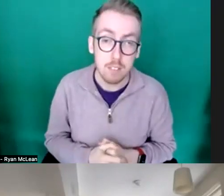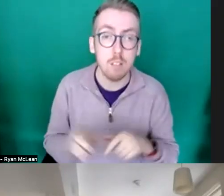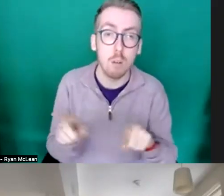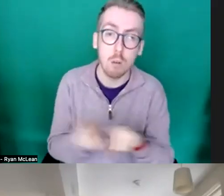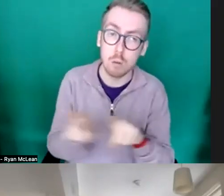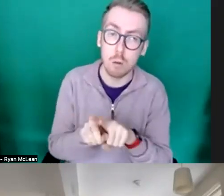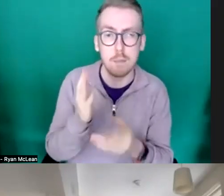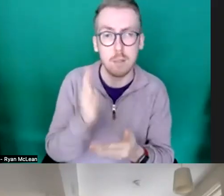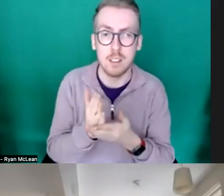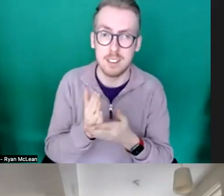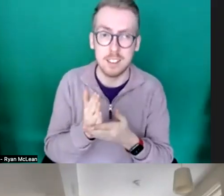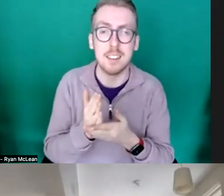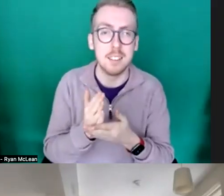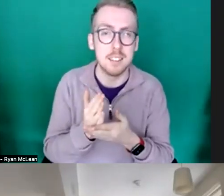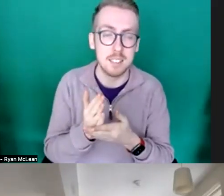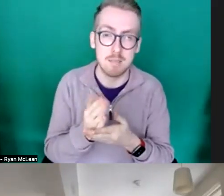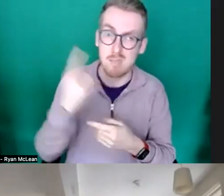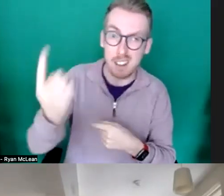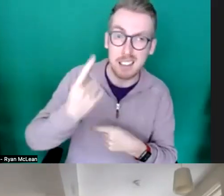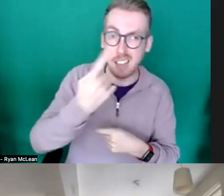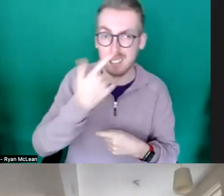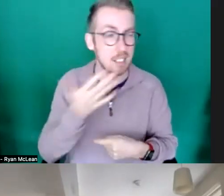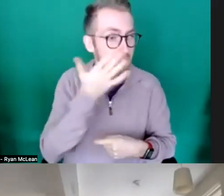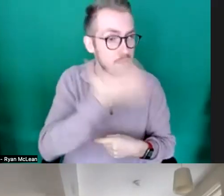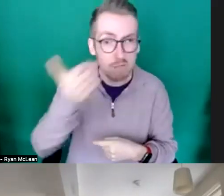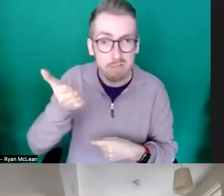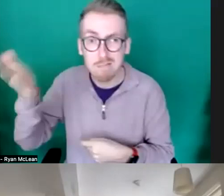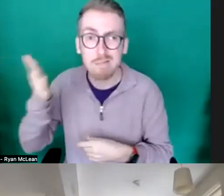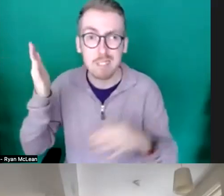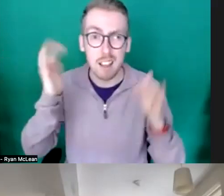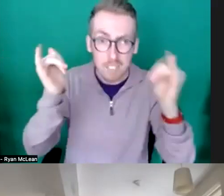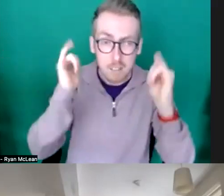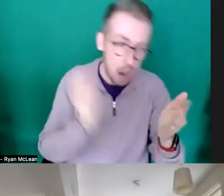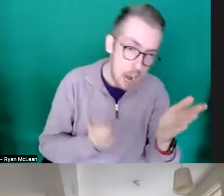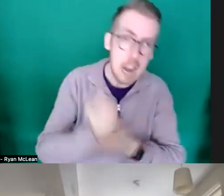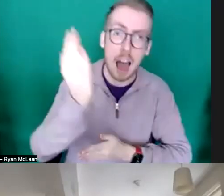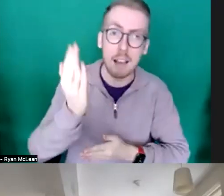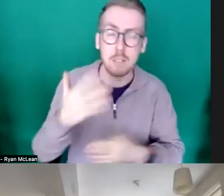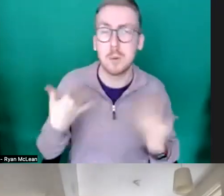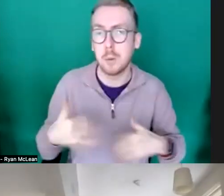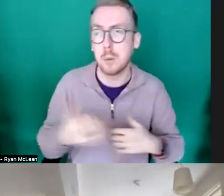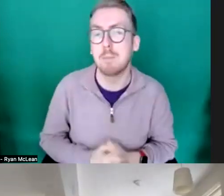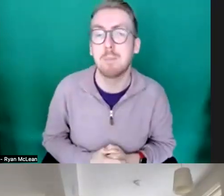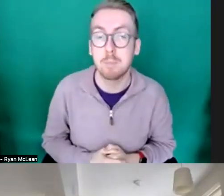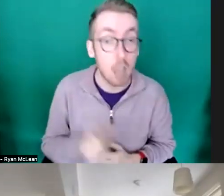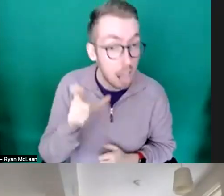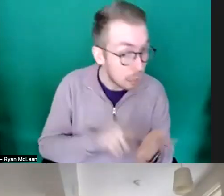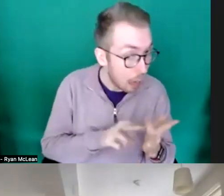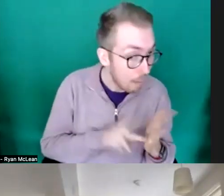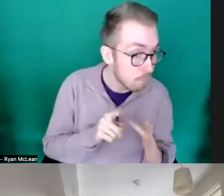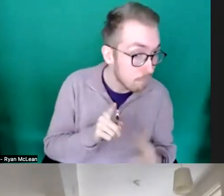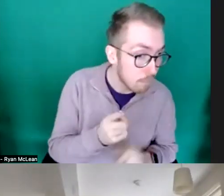there's nothing better than actually being able to attend festivals uh live and in person as well yeah clive i can see you've got a handle